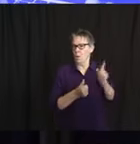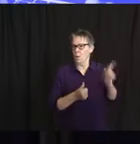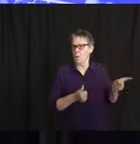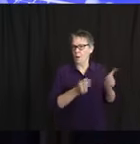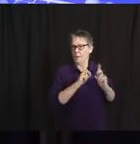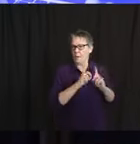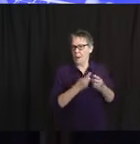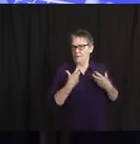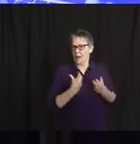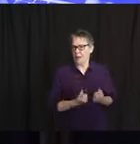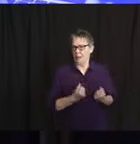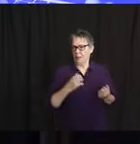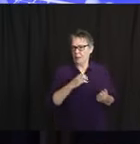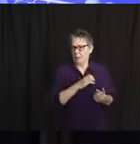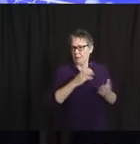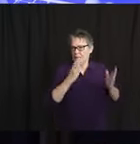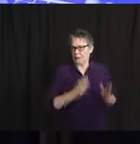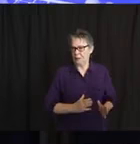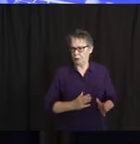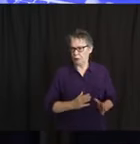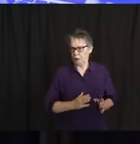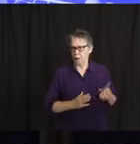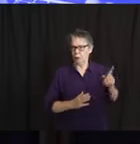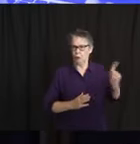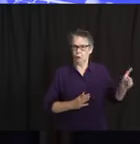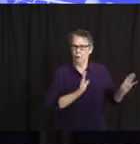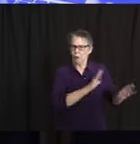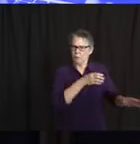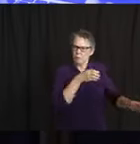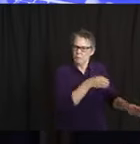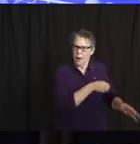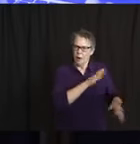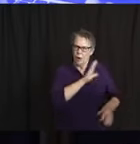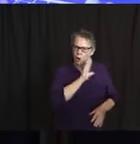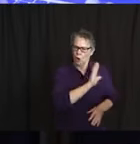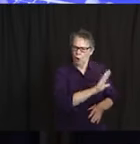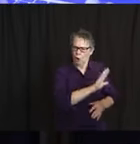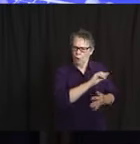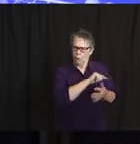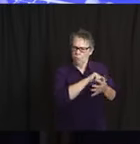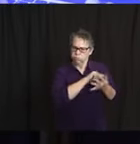under her authority. it what we could do with a business that refuses to remain closed?